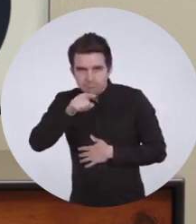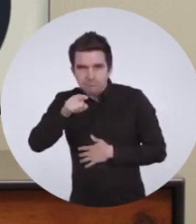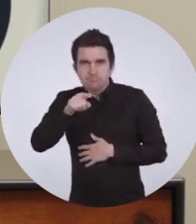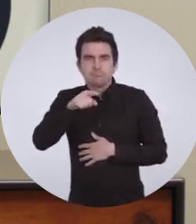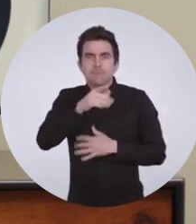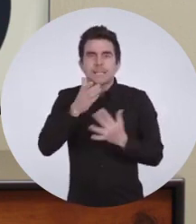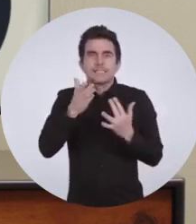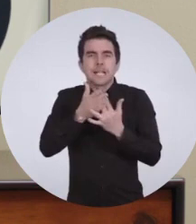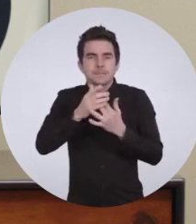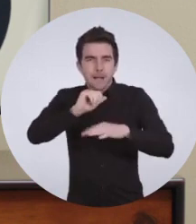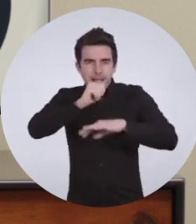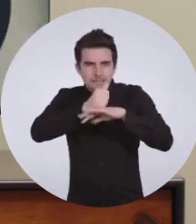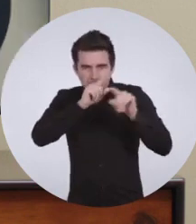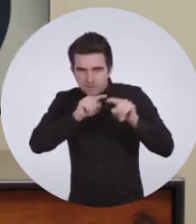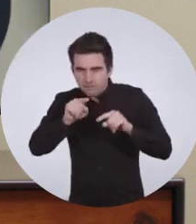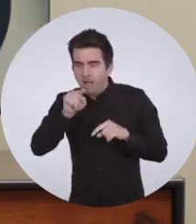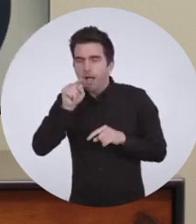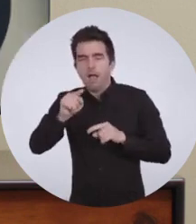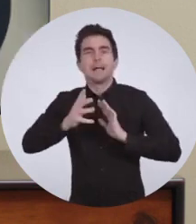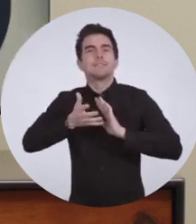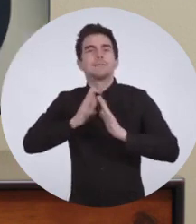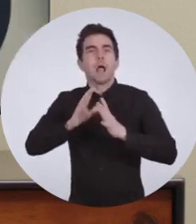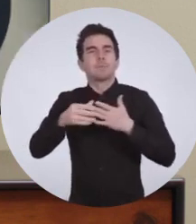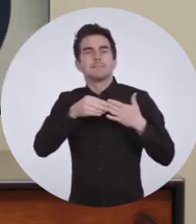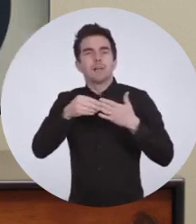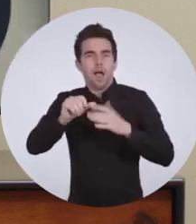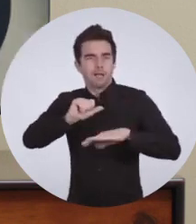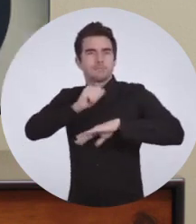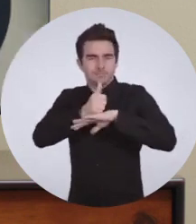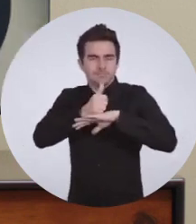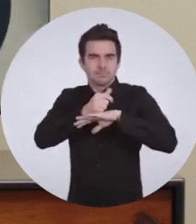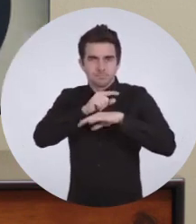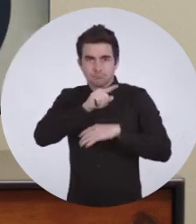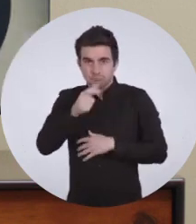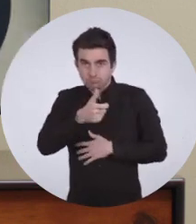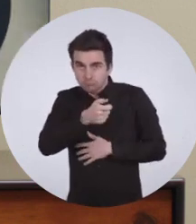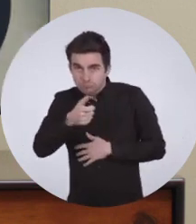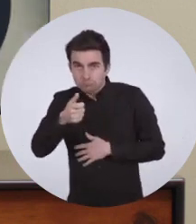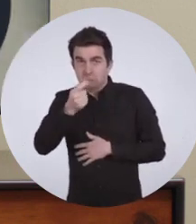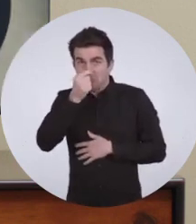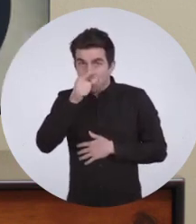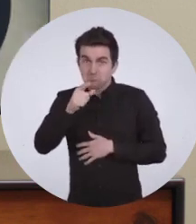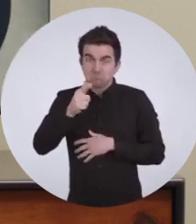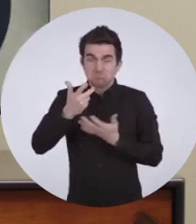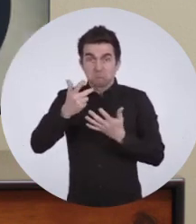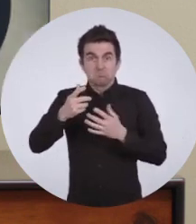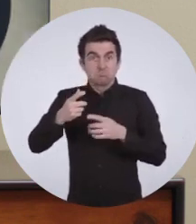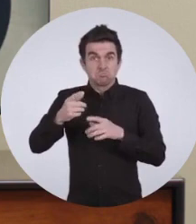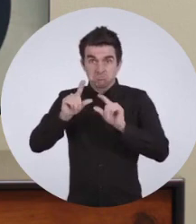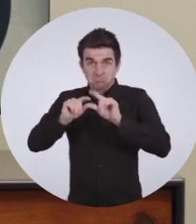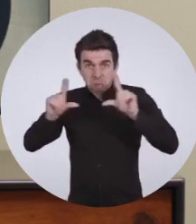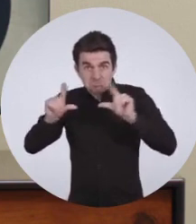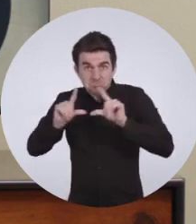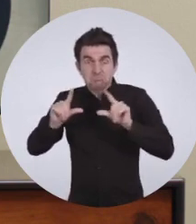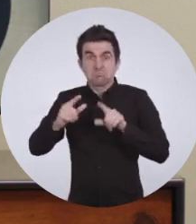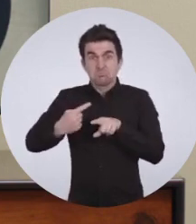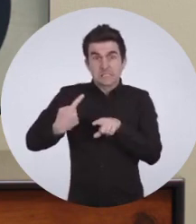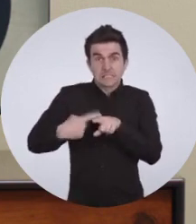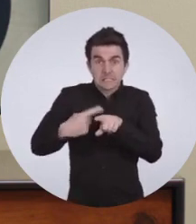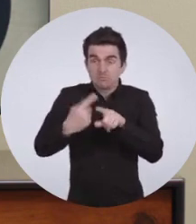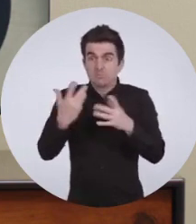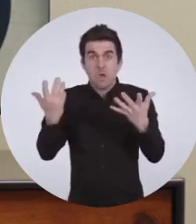to get to accessibility settings. Select Sign Language Guide settings. In this menu, you can choose to adjust the size,